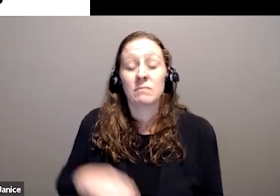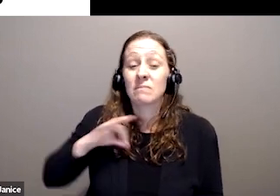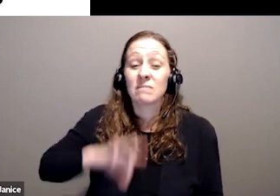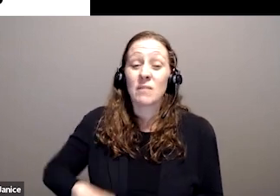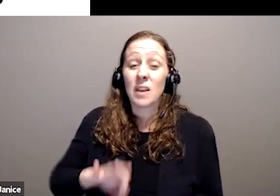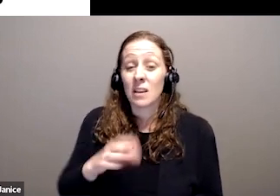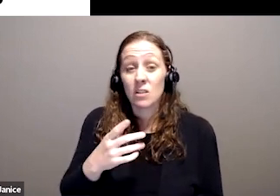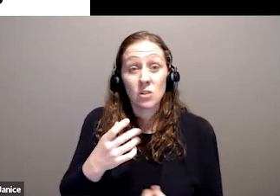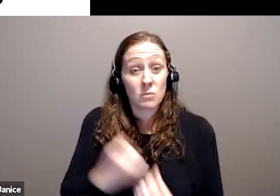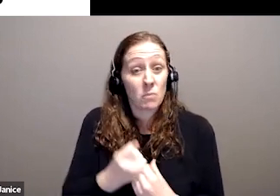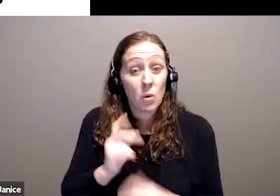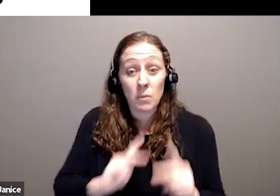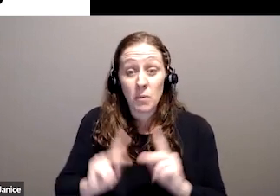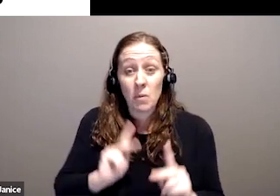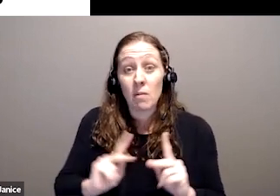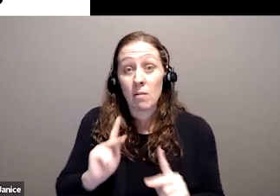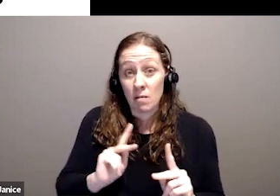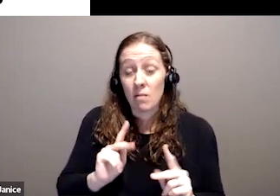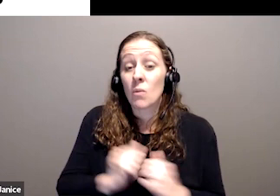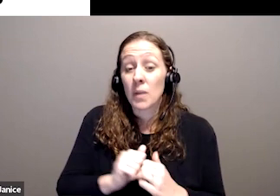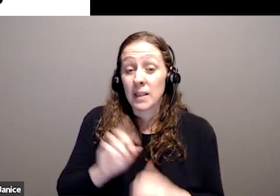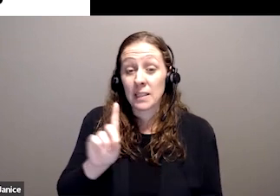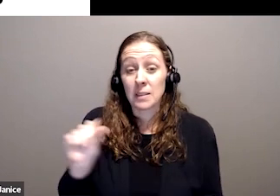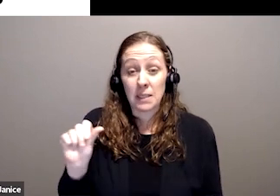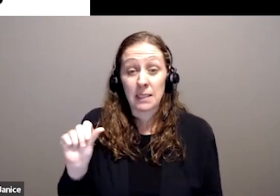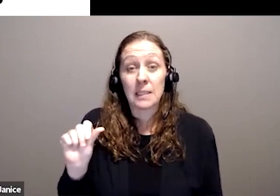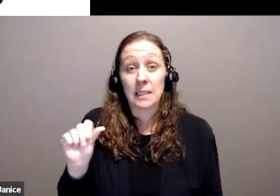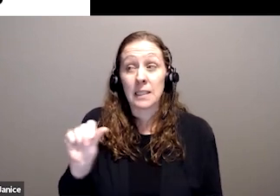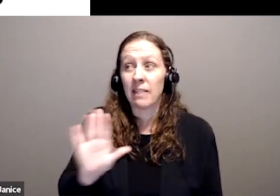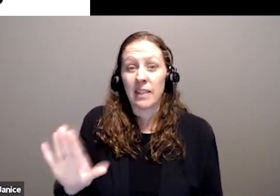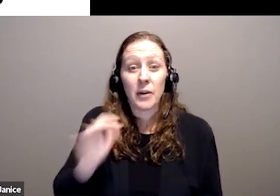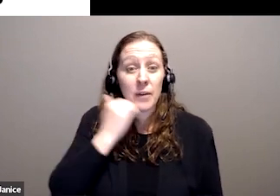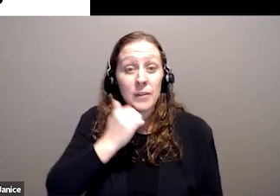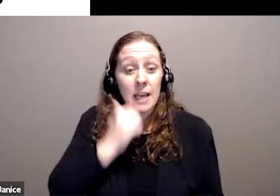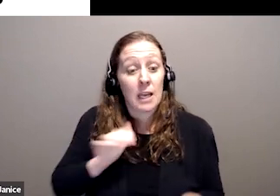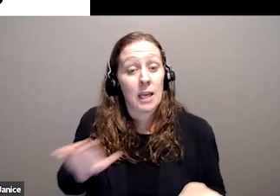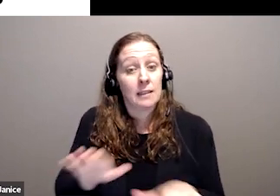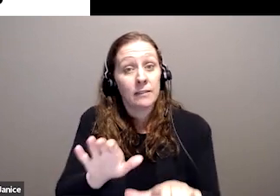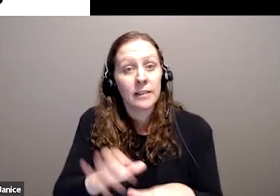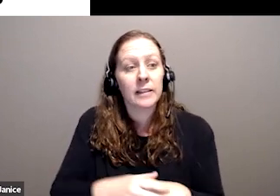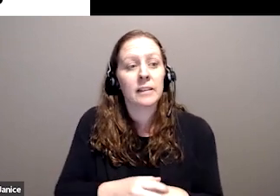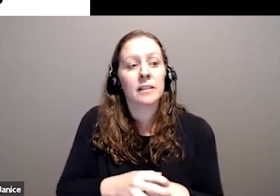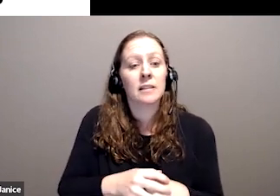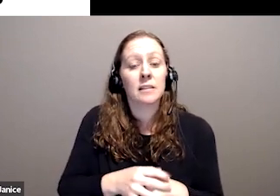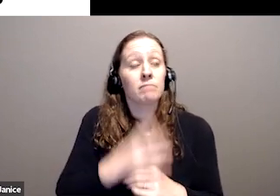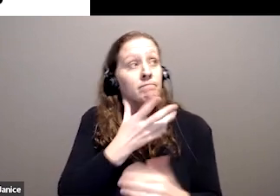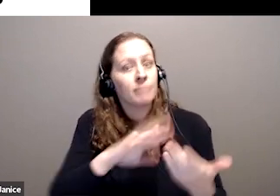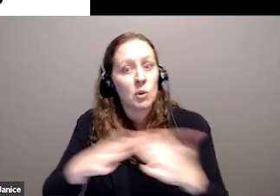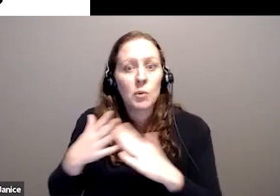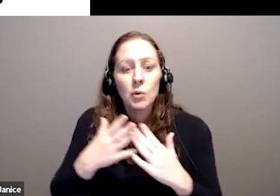support people with disability in their daily activities accessing the community.